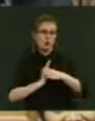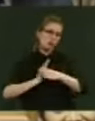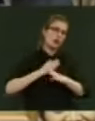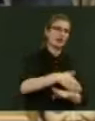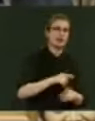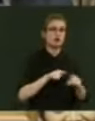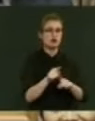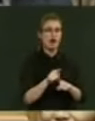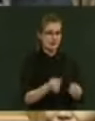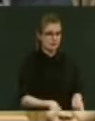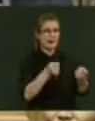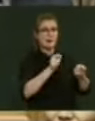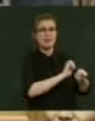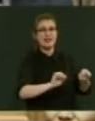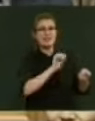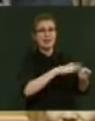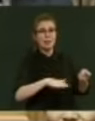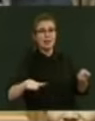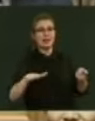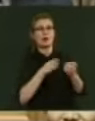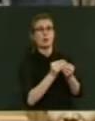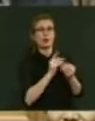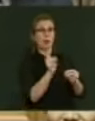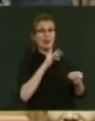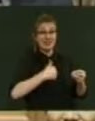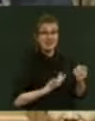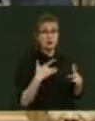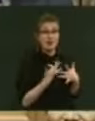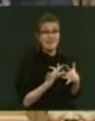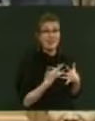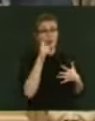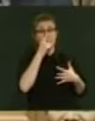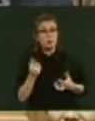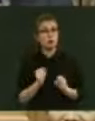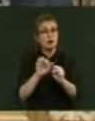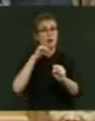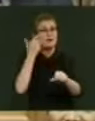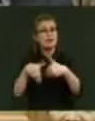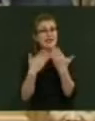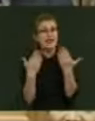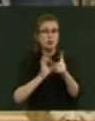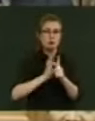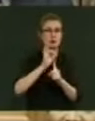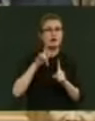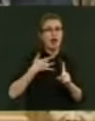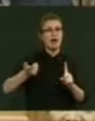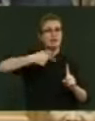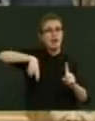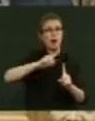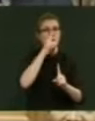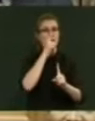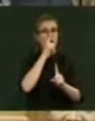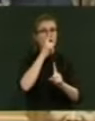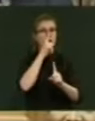life. It's a win for all of those who fight day in, day out to make the lives of our people better. It's time for this country to